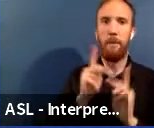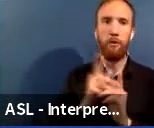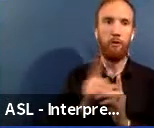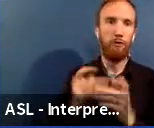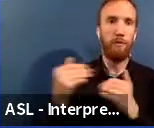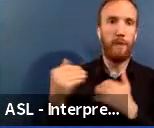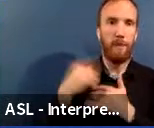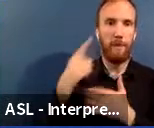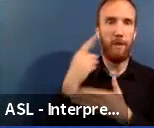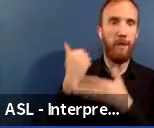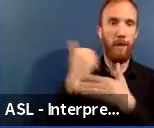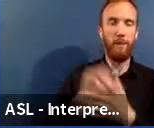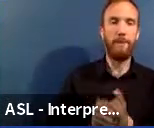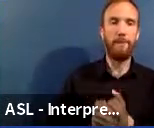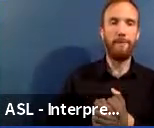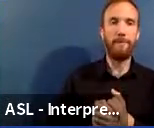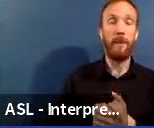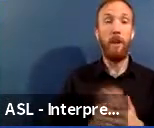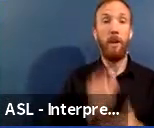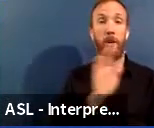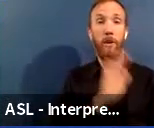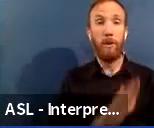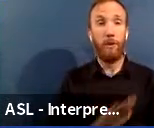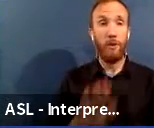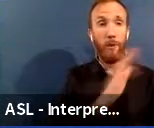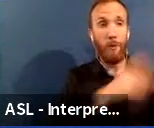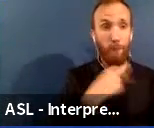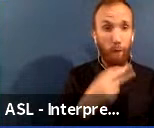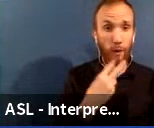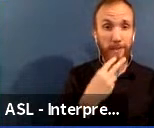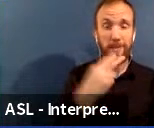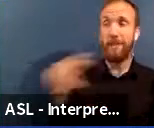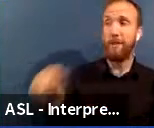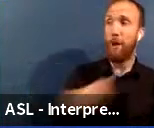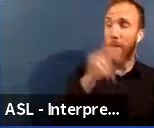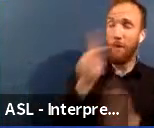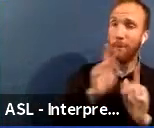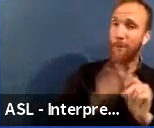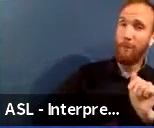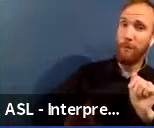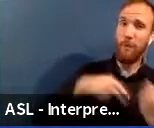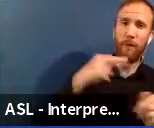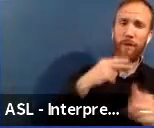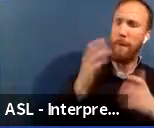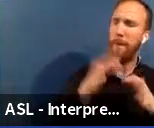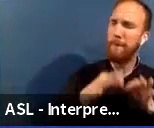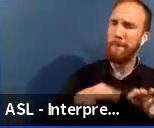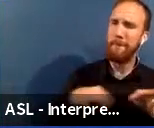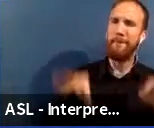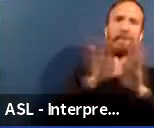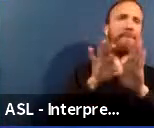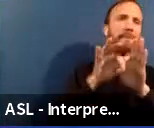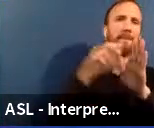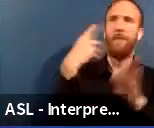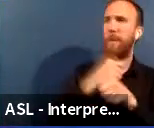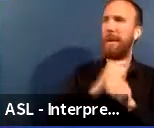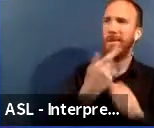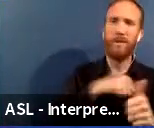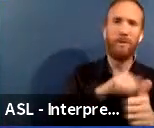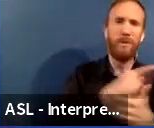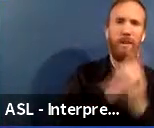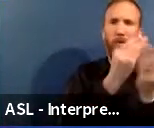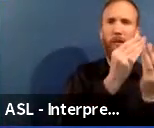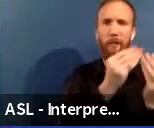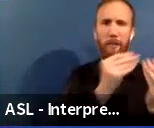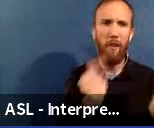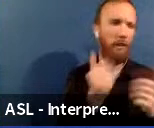Your voices and those voices are critical to making sure that we solve and respond and mitigate the things that we need to address in order to